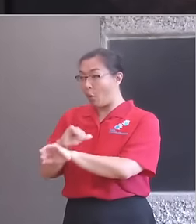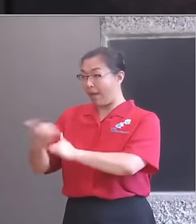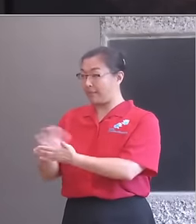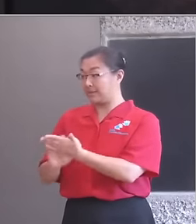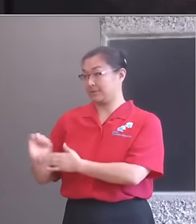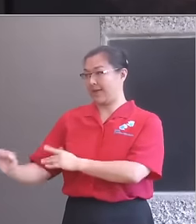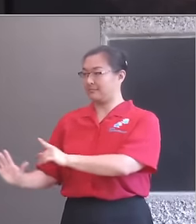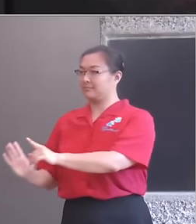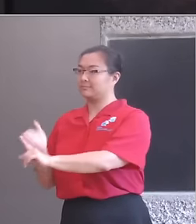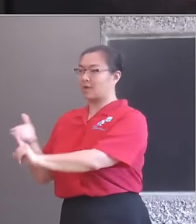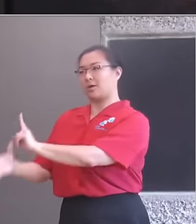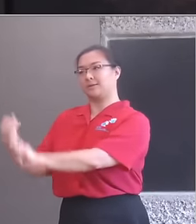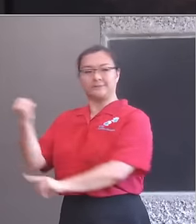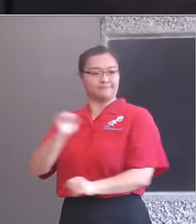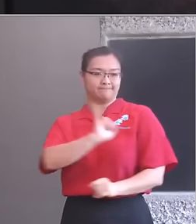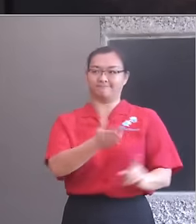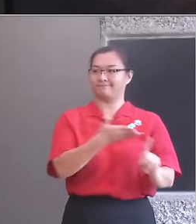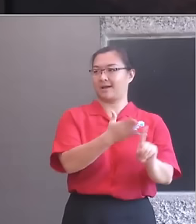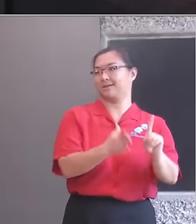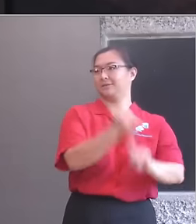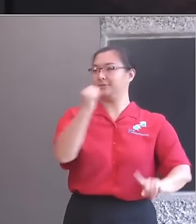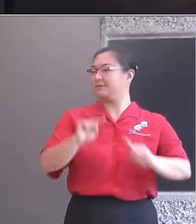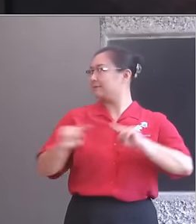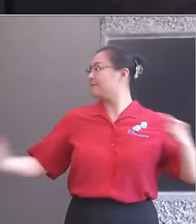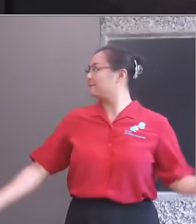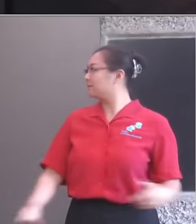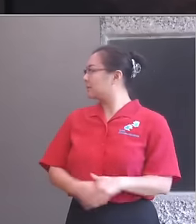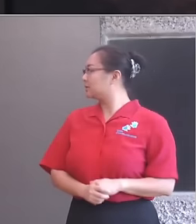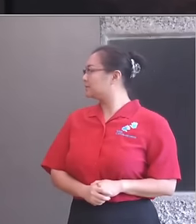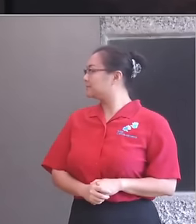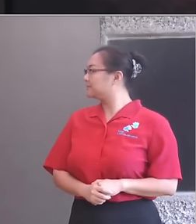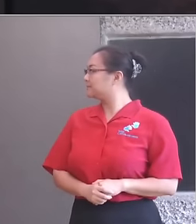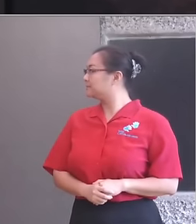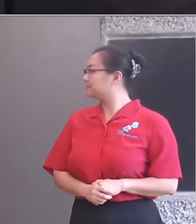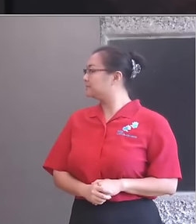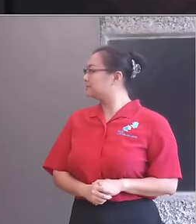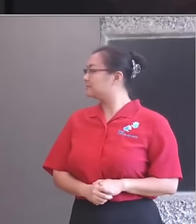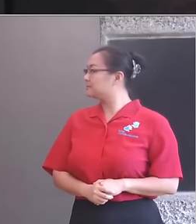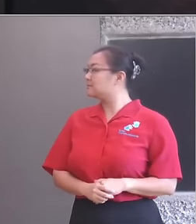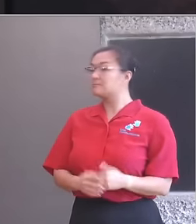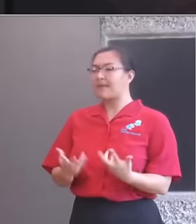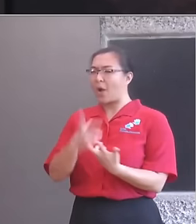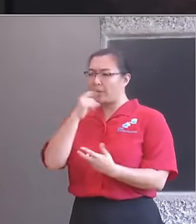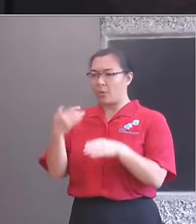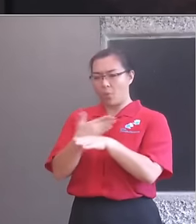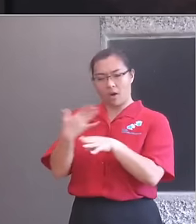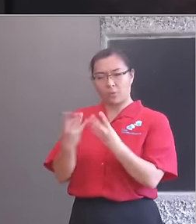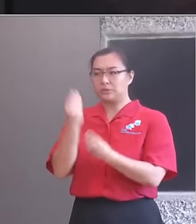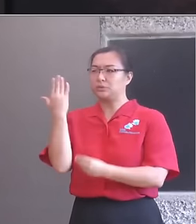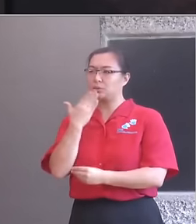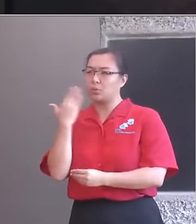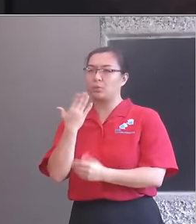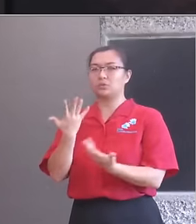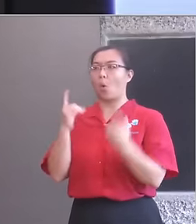of arts, cultural and heritage providers, music education hubs, schools and higher education institutions, local